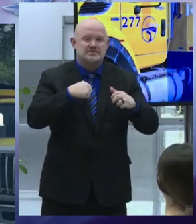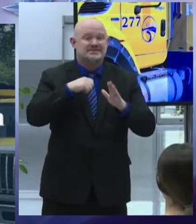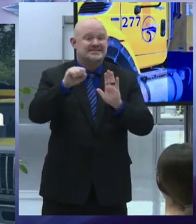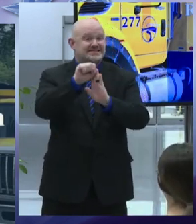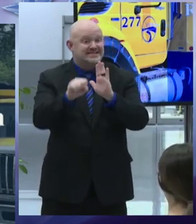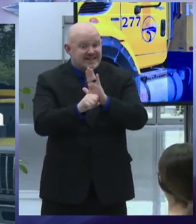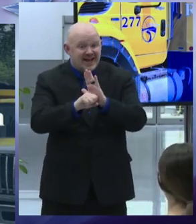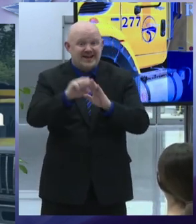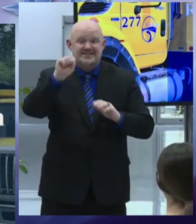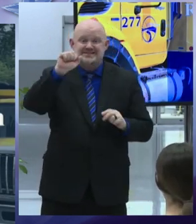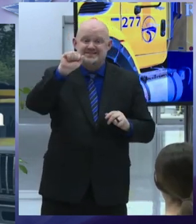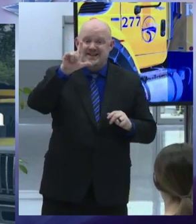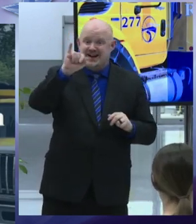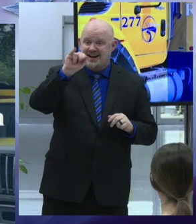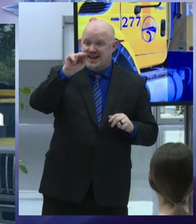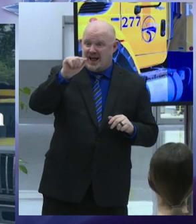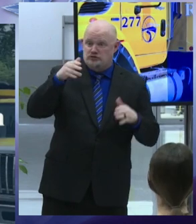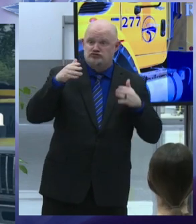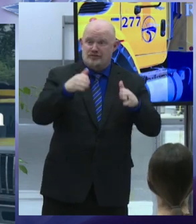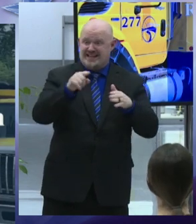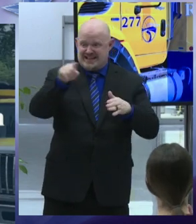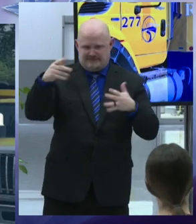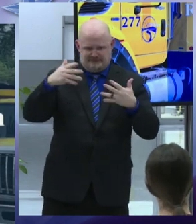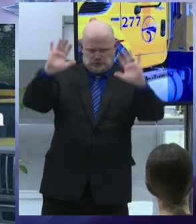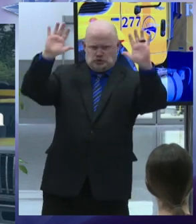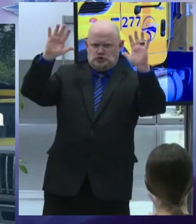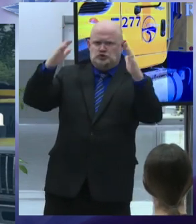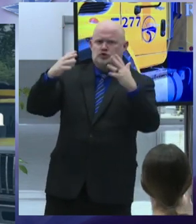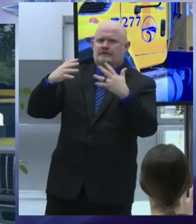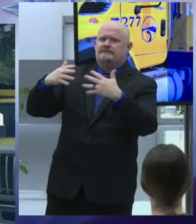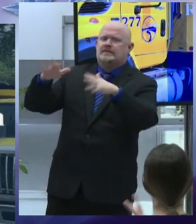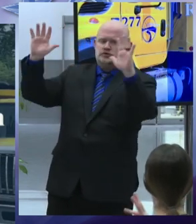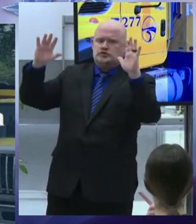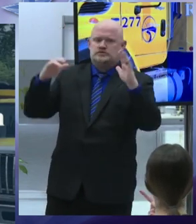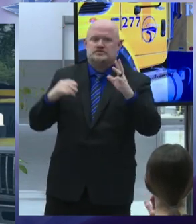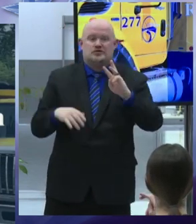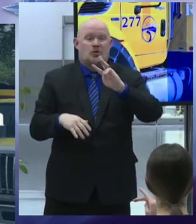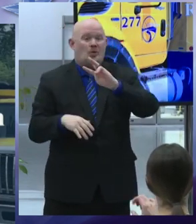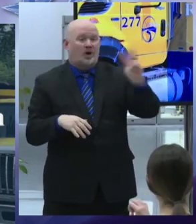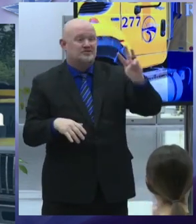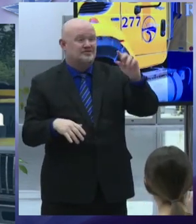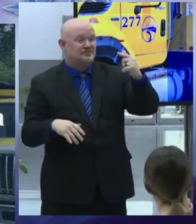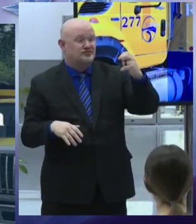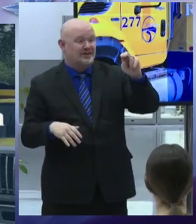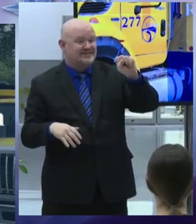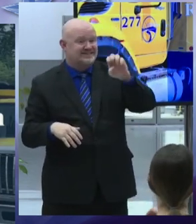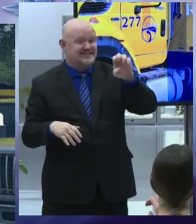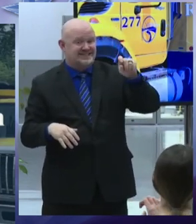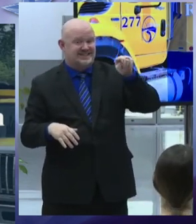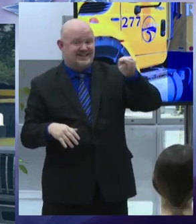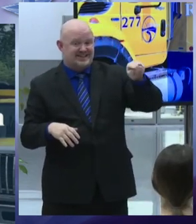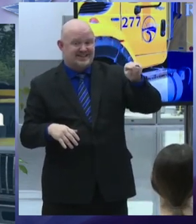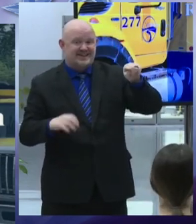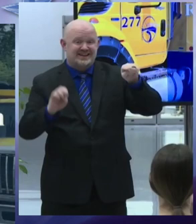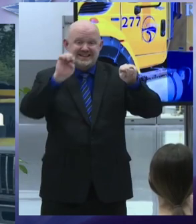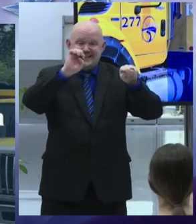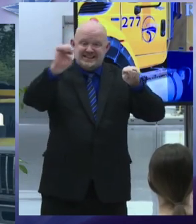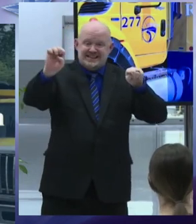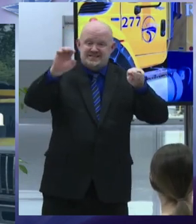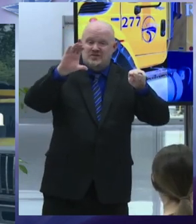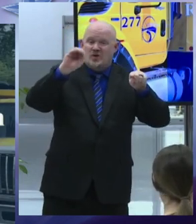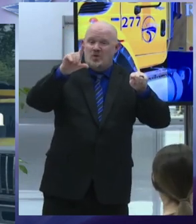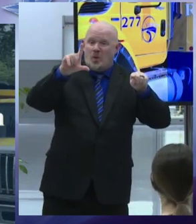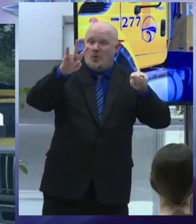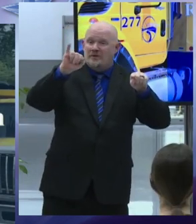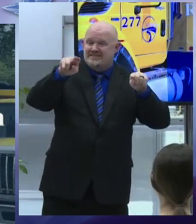and reconstruct the east colvin street hill with new streetscape and pedestrian upgrades dpw commissioner jeremy robinson plans extensive